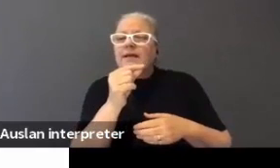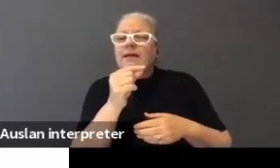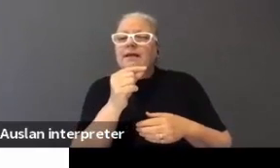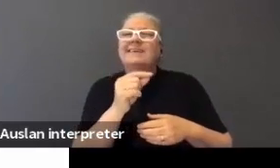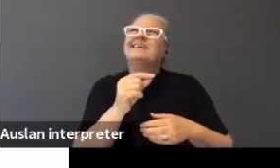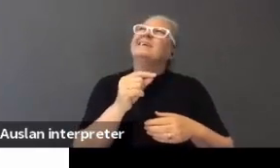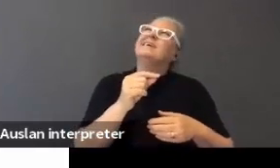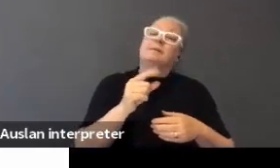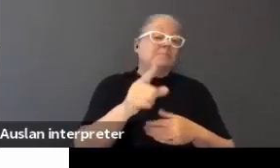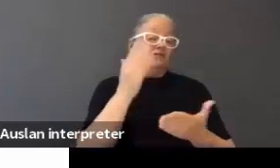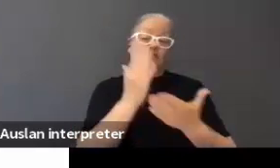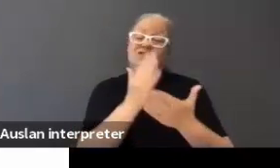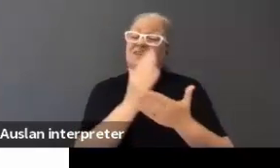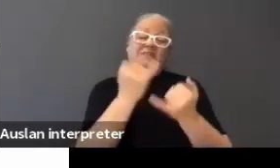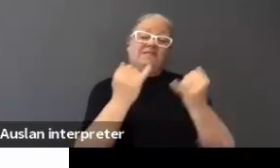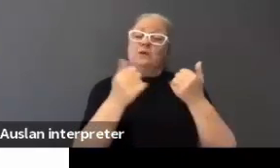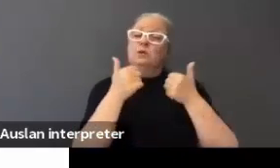very, very good. Okay?